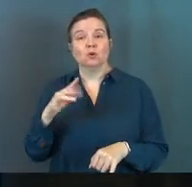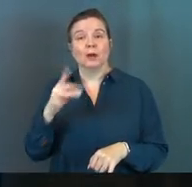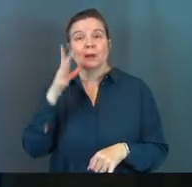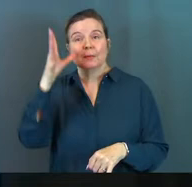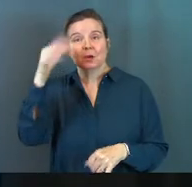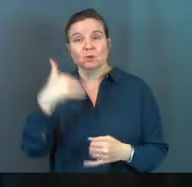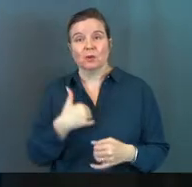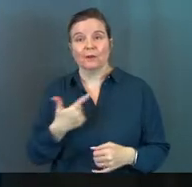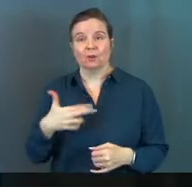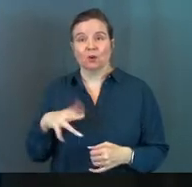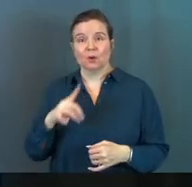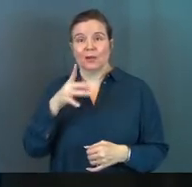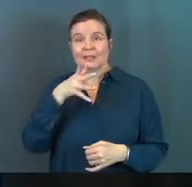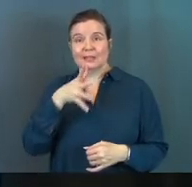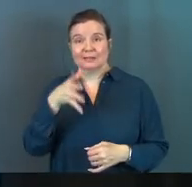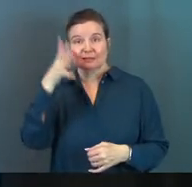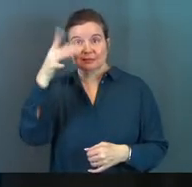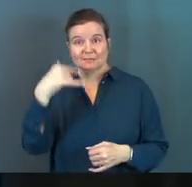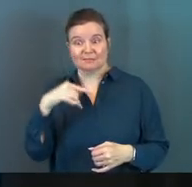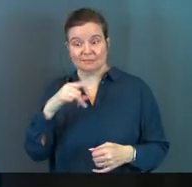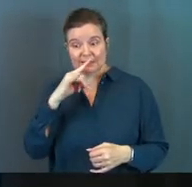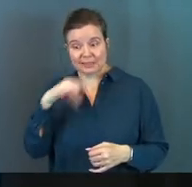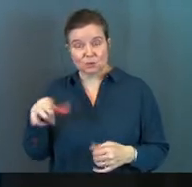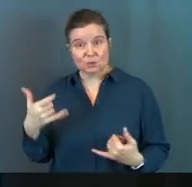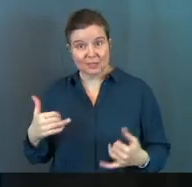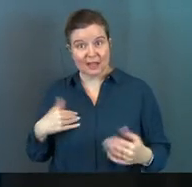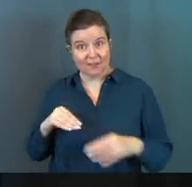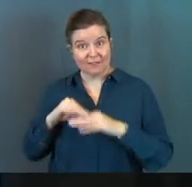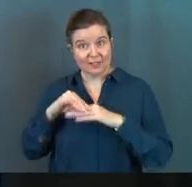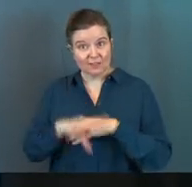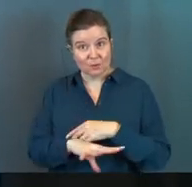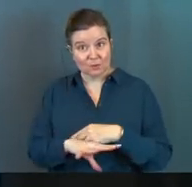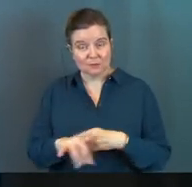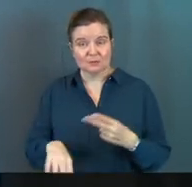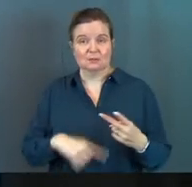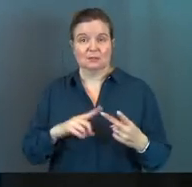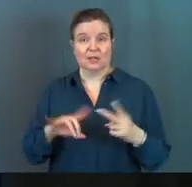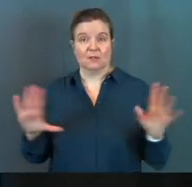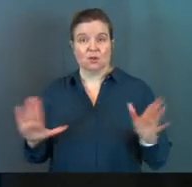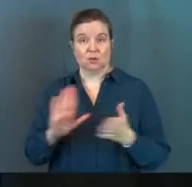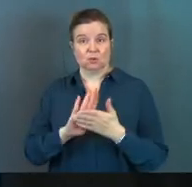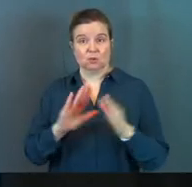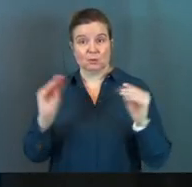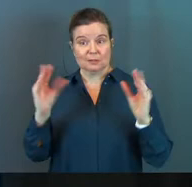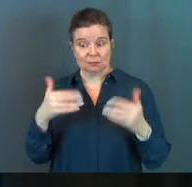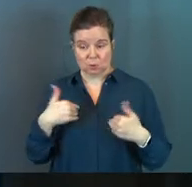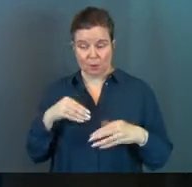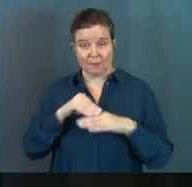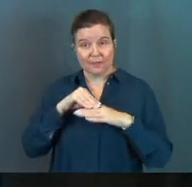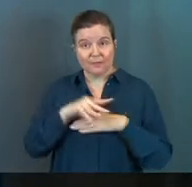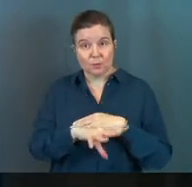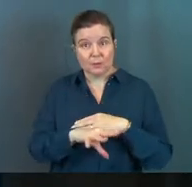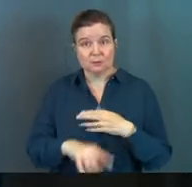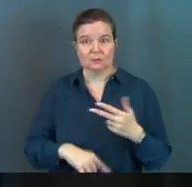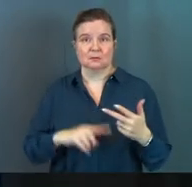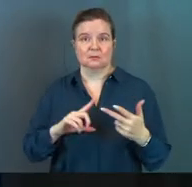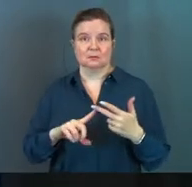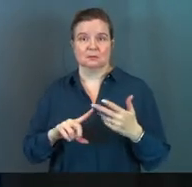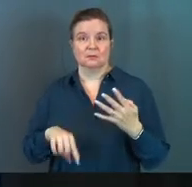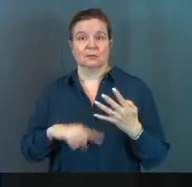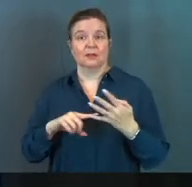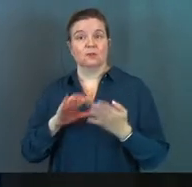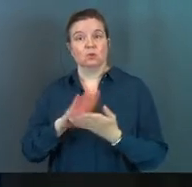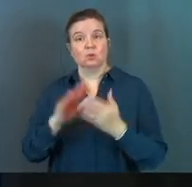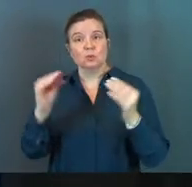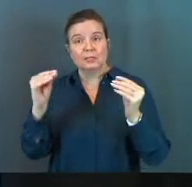and you've got those grandkiddos, you still have influence, amen? If you're a Sunday school teacher, you have influence. If you're a